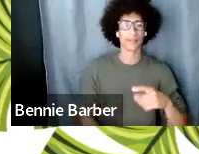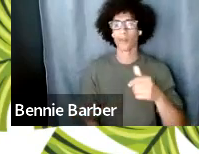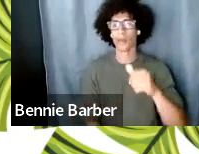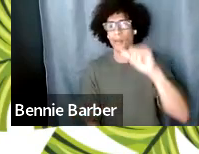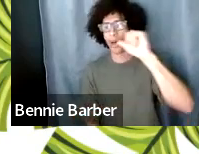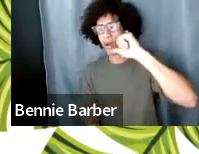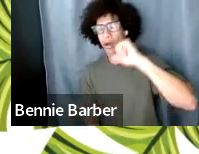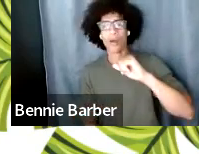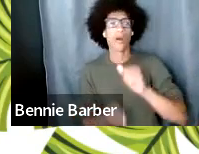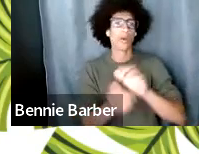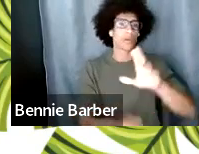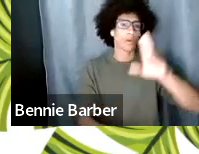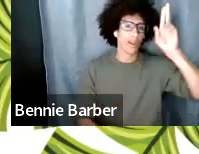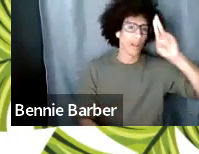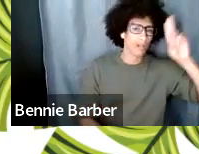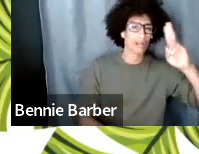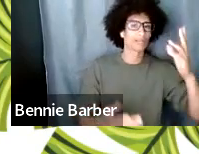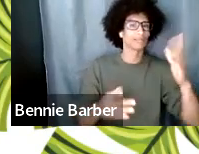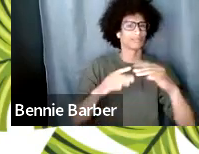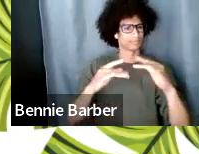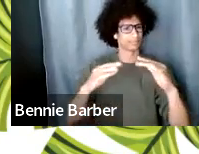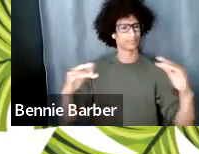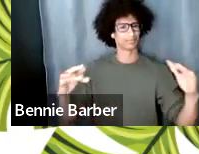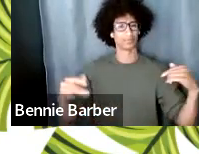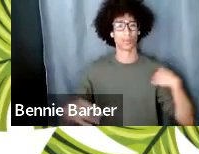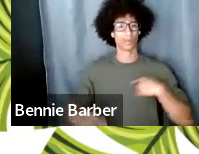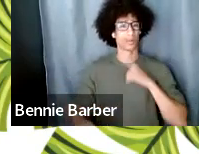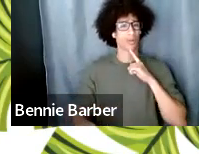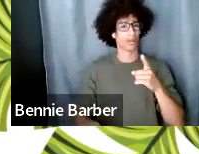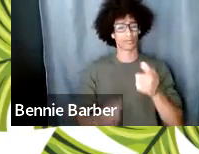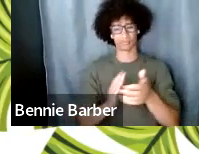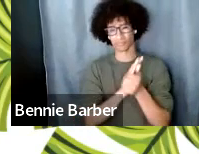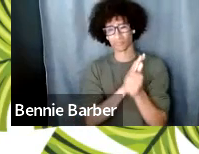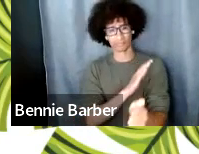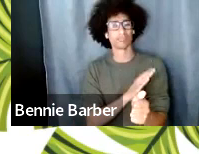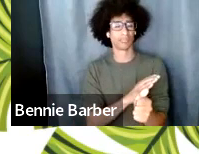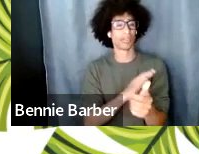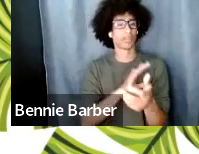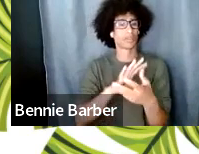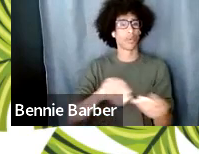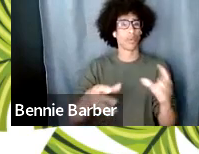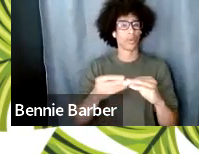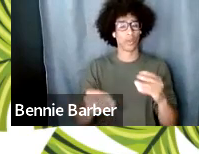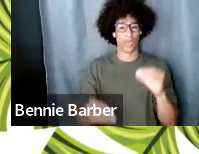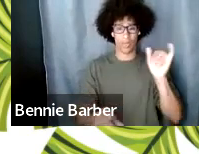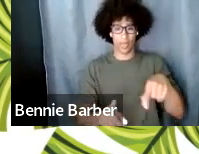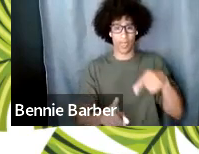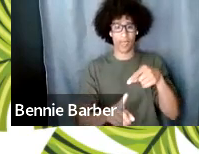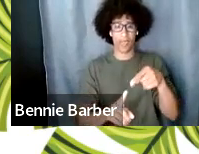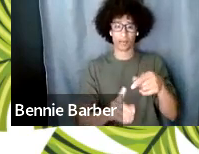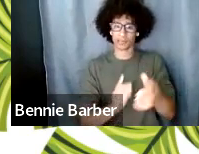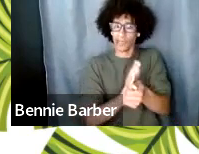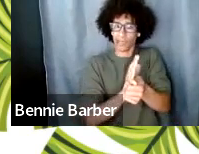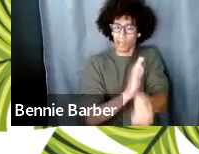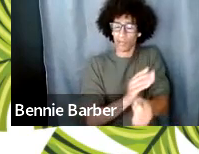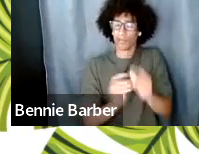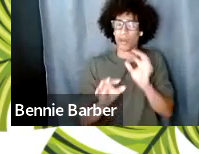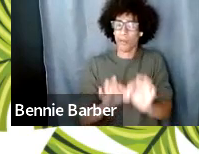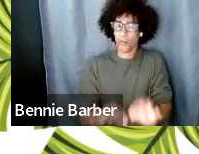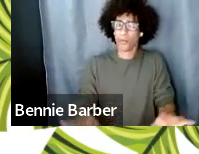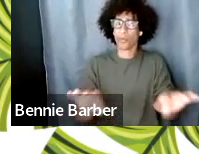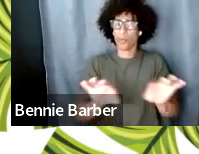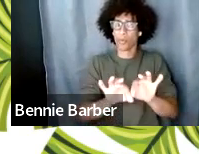like we're excellent storytellers and that kind of craft is just as important as the ways that we've learned in